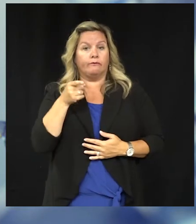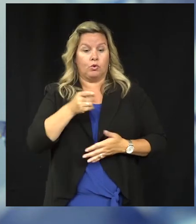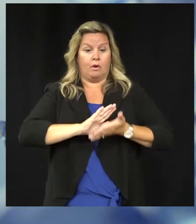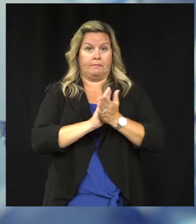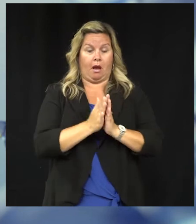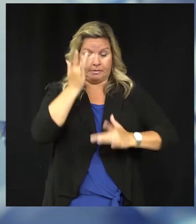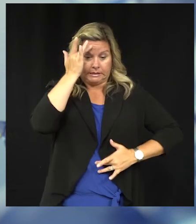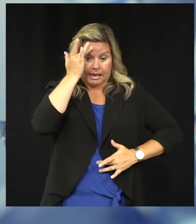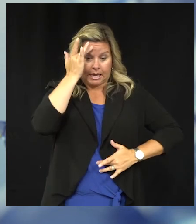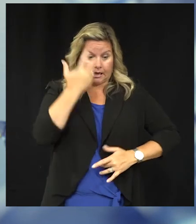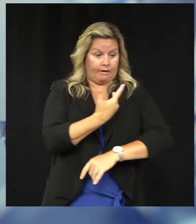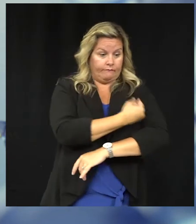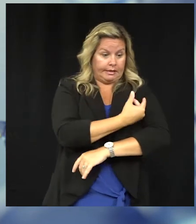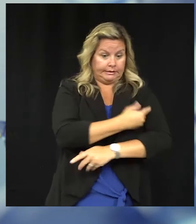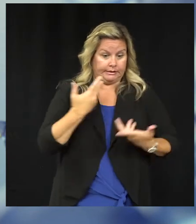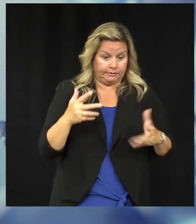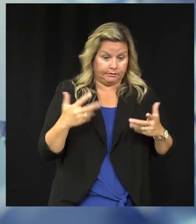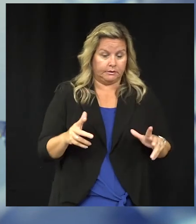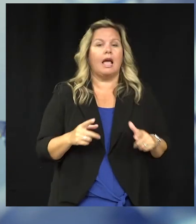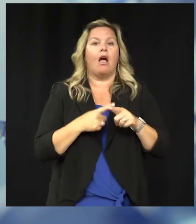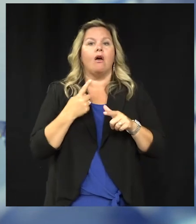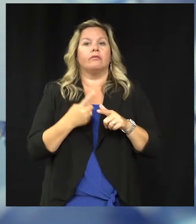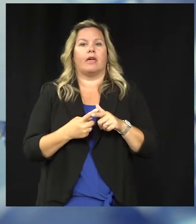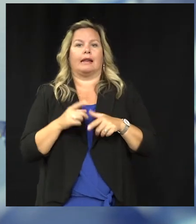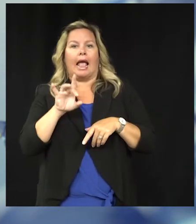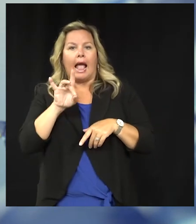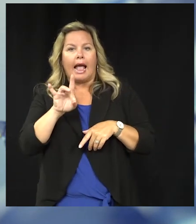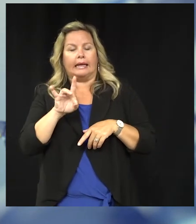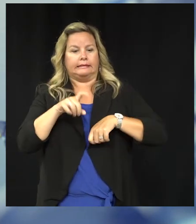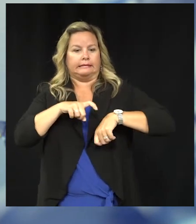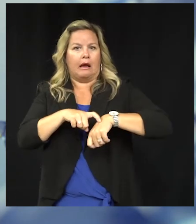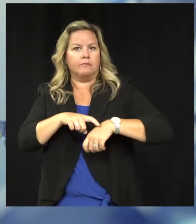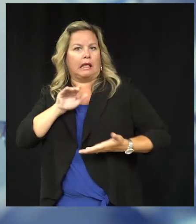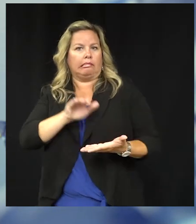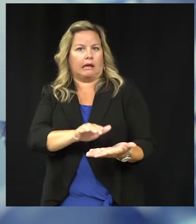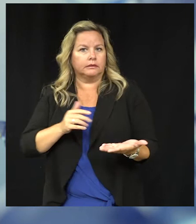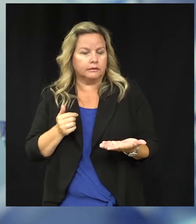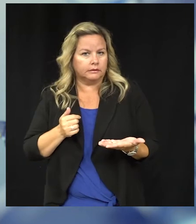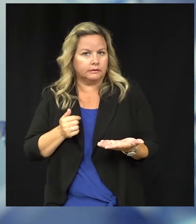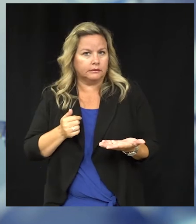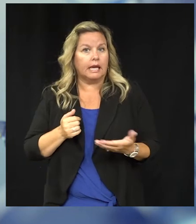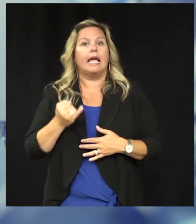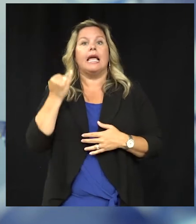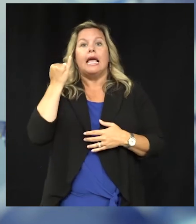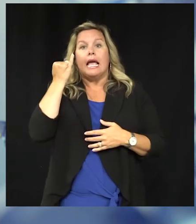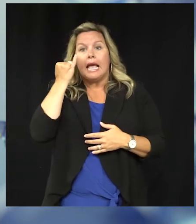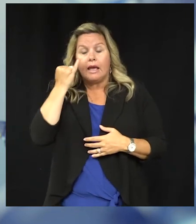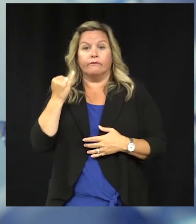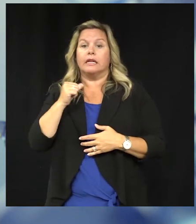eight times less likely to become sick with COVID than an unvaccinated person. A vaccinated person